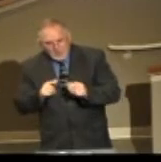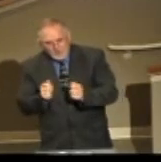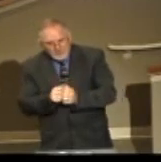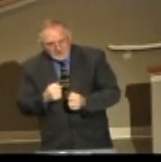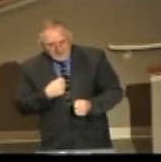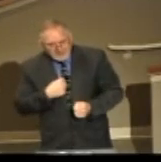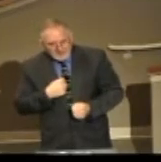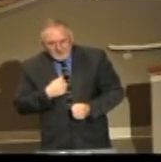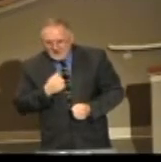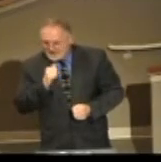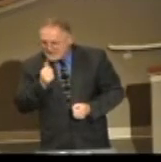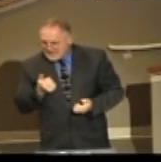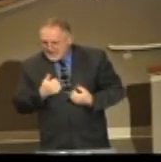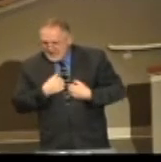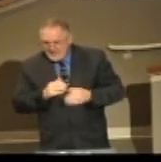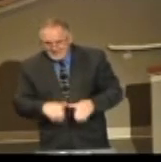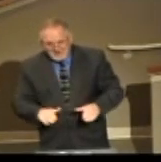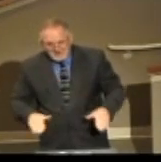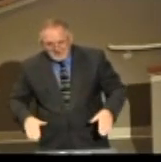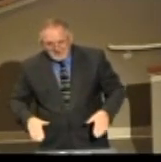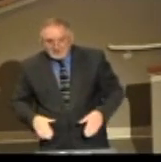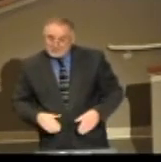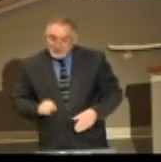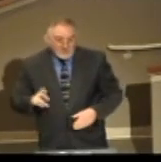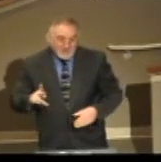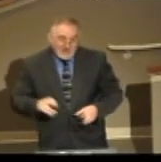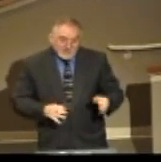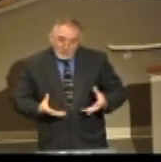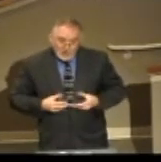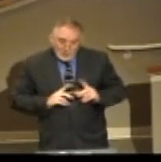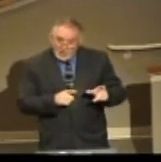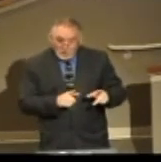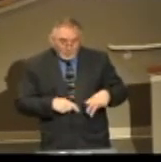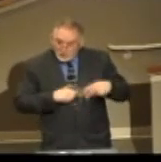We don't have any children. She said, okay, honey. If you want to go, we'll go.